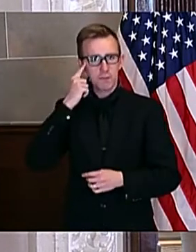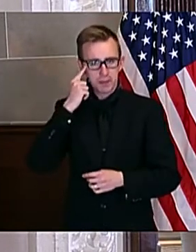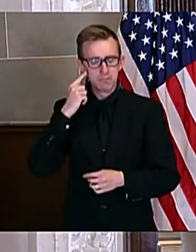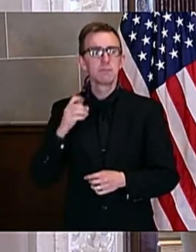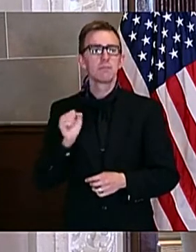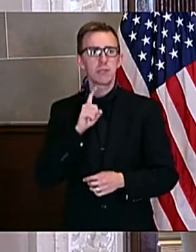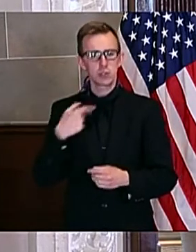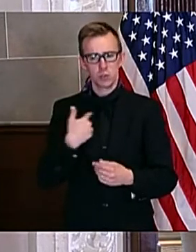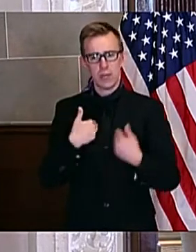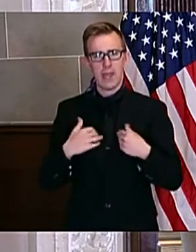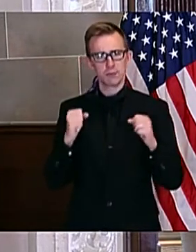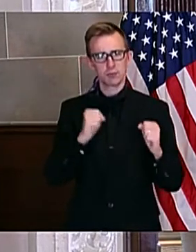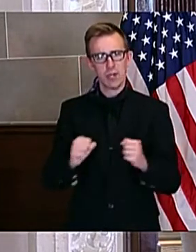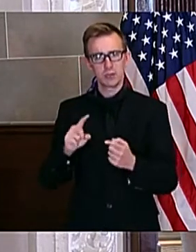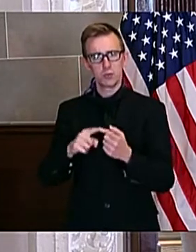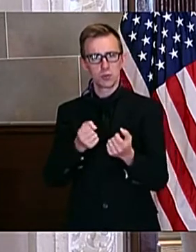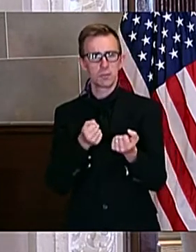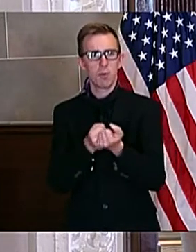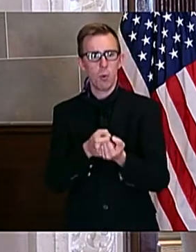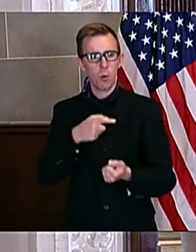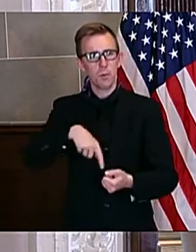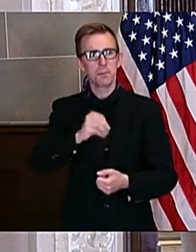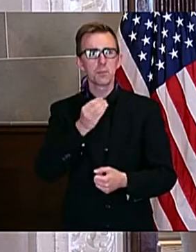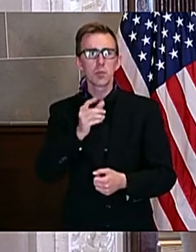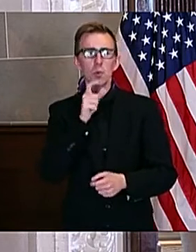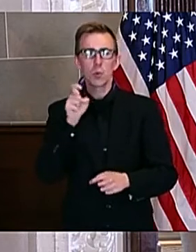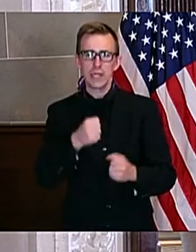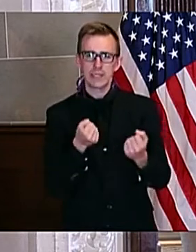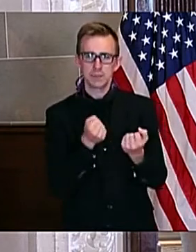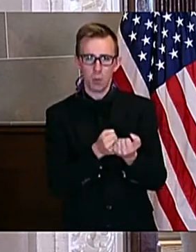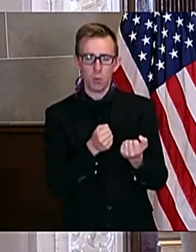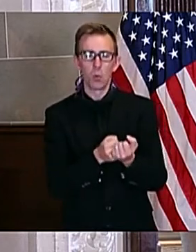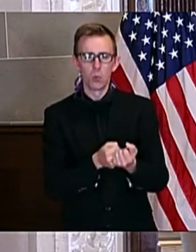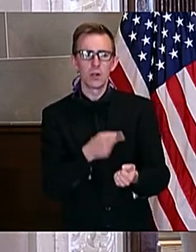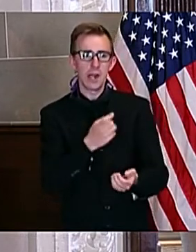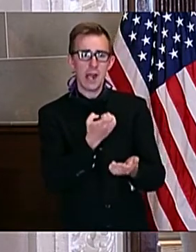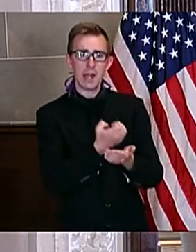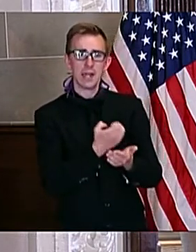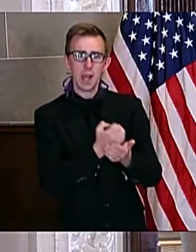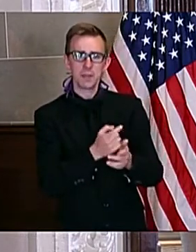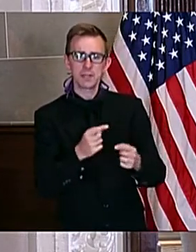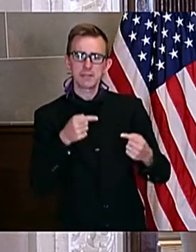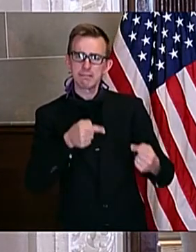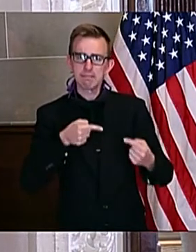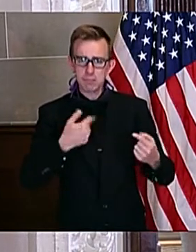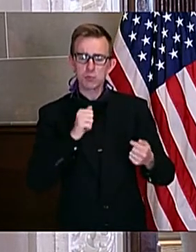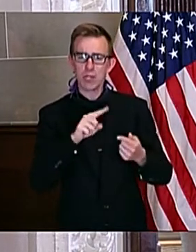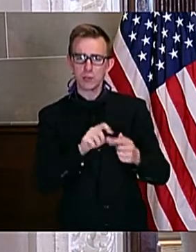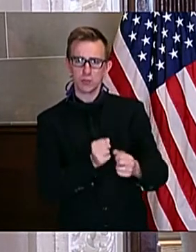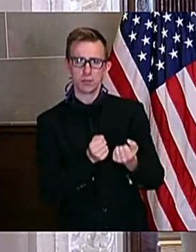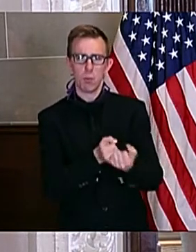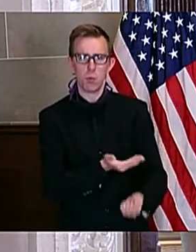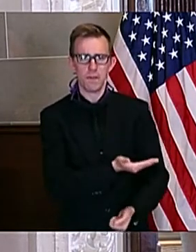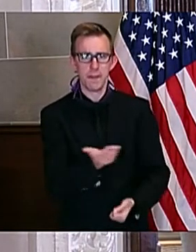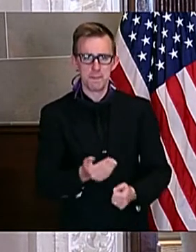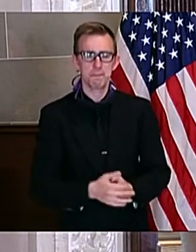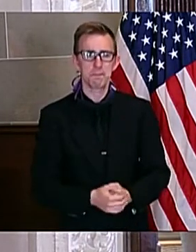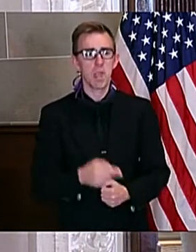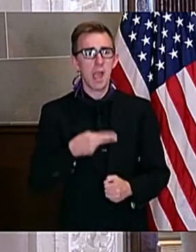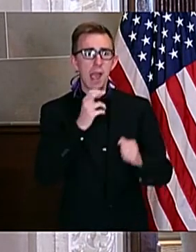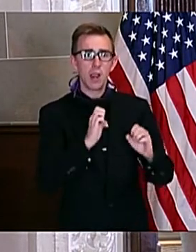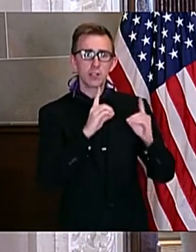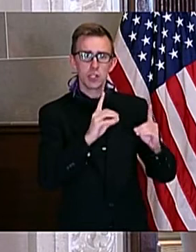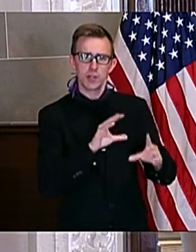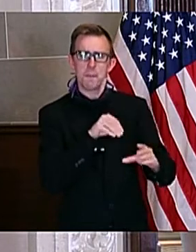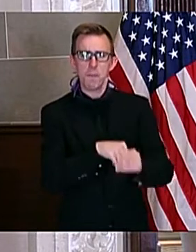to develop a set of strategies to support struggling Missourians and help citizens become economically resilient. Higher education is a very, very important part